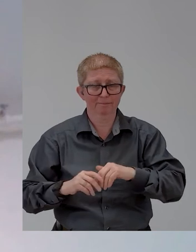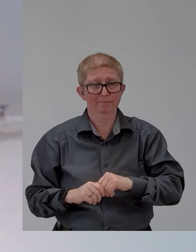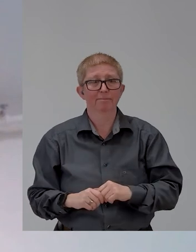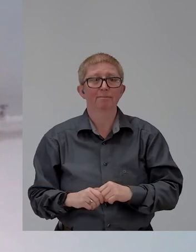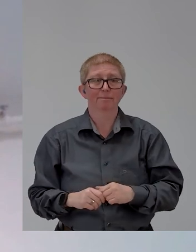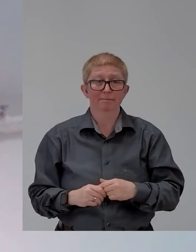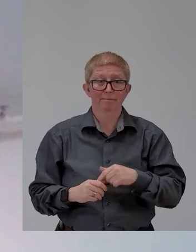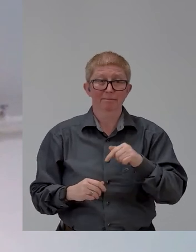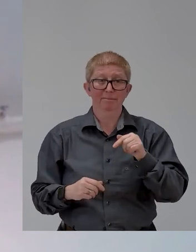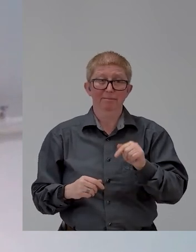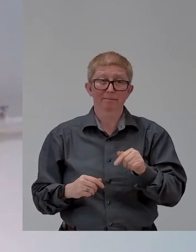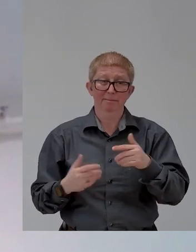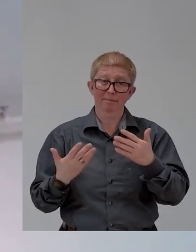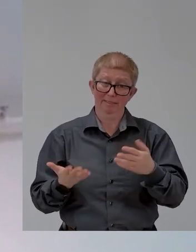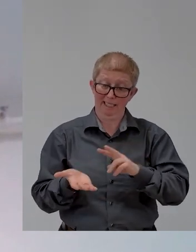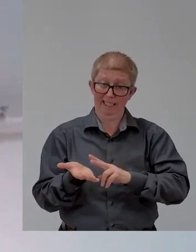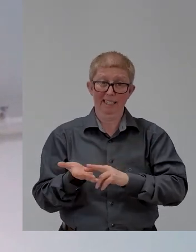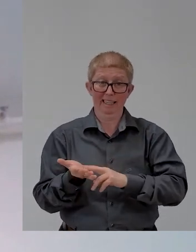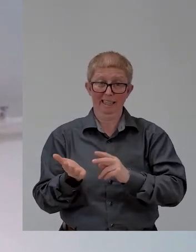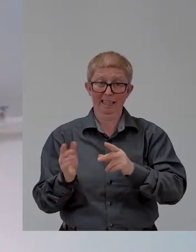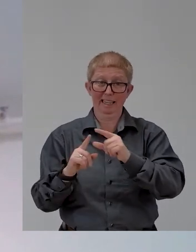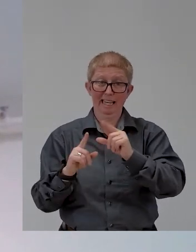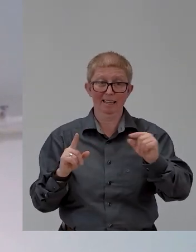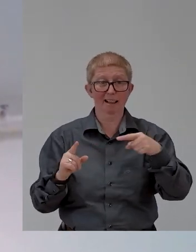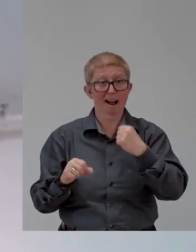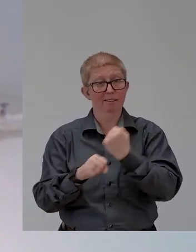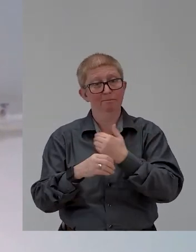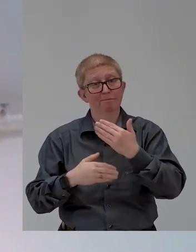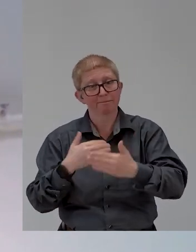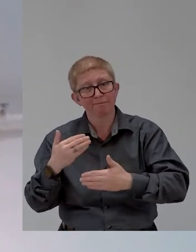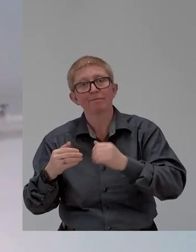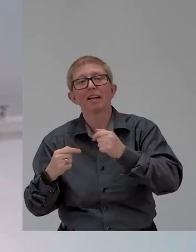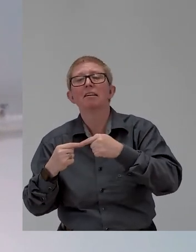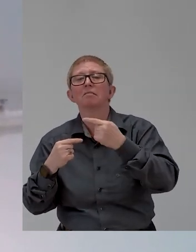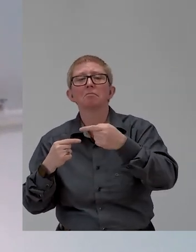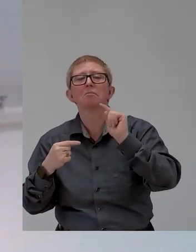to perform digital work jobs in the outsourcing industry.